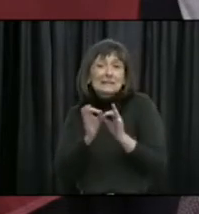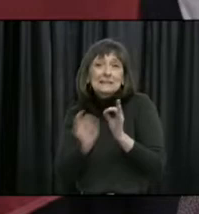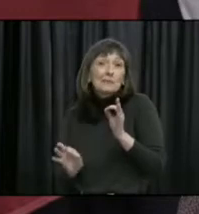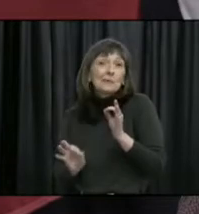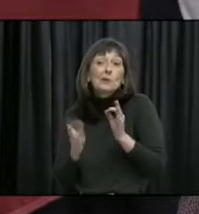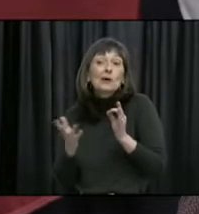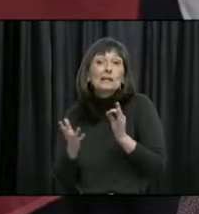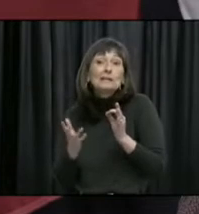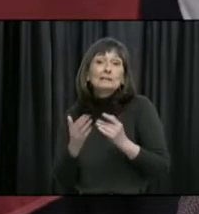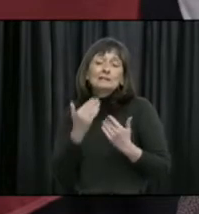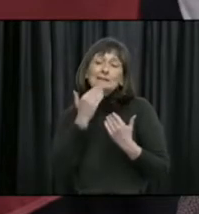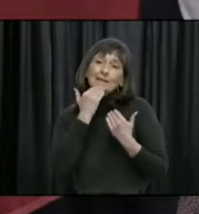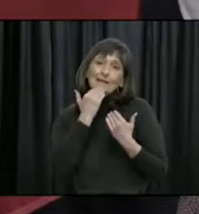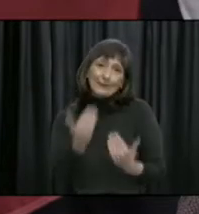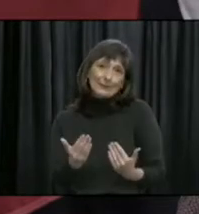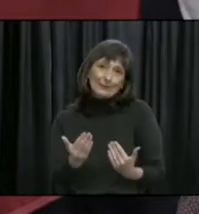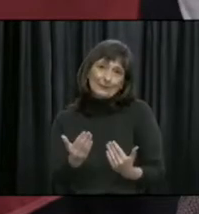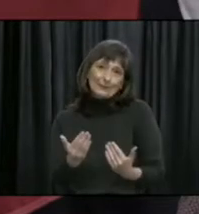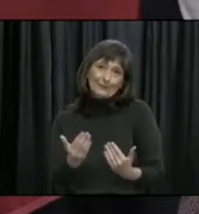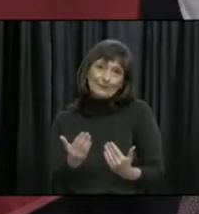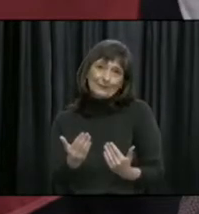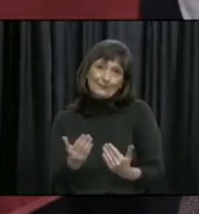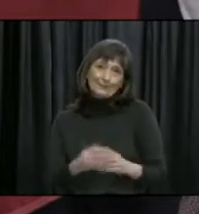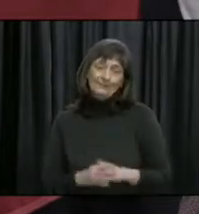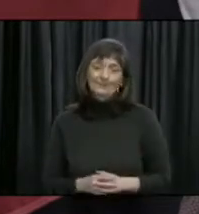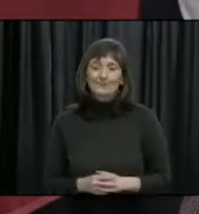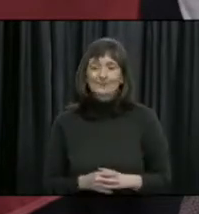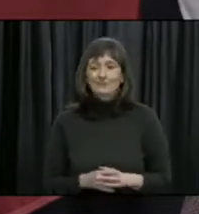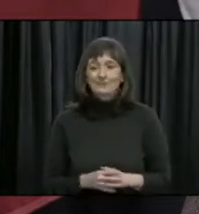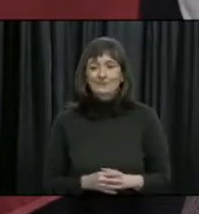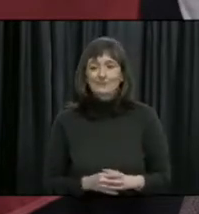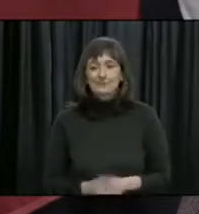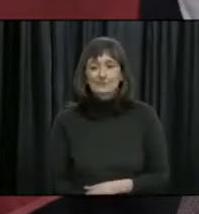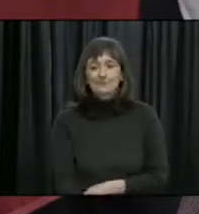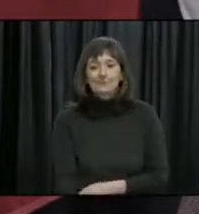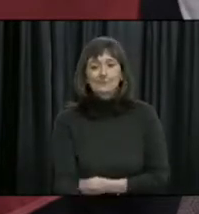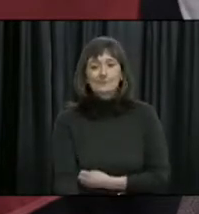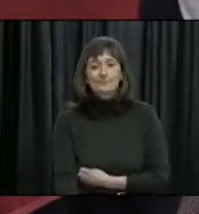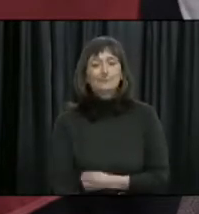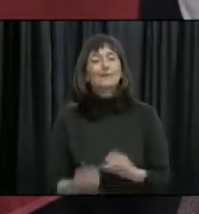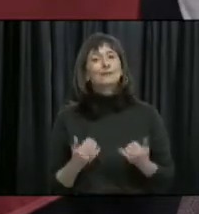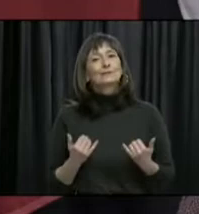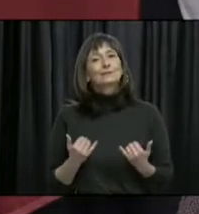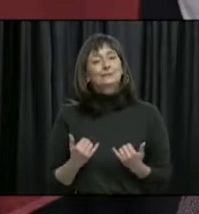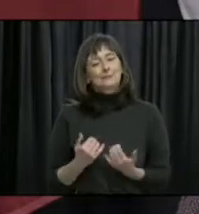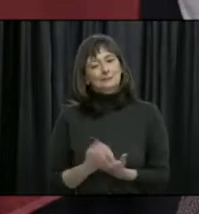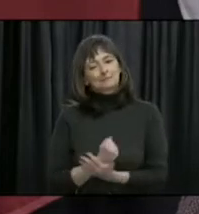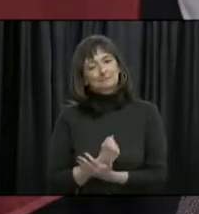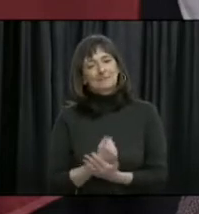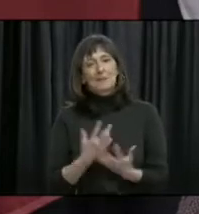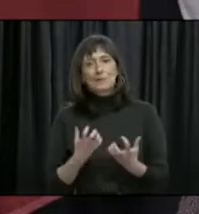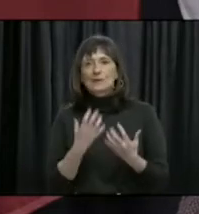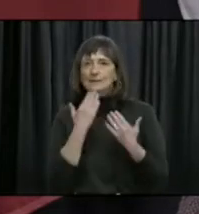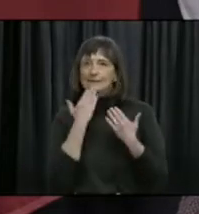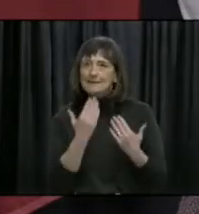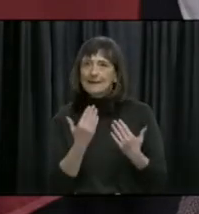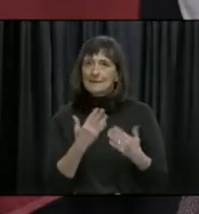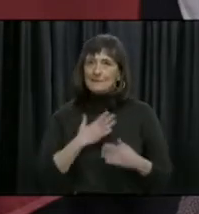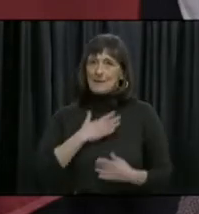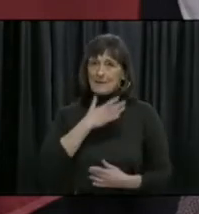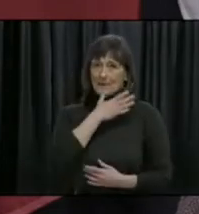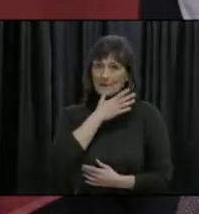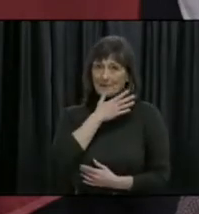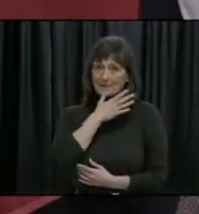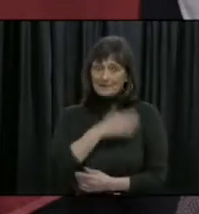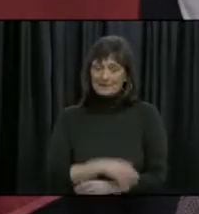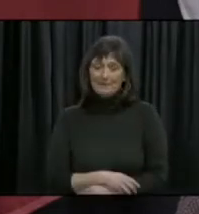just saying thank you. Now, I'm going to take this moment to express thanks to my own mother.